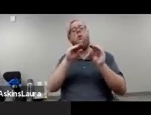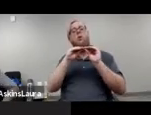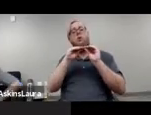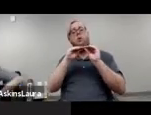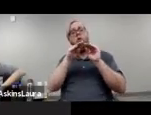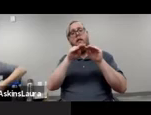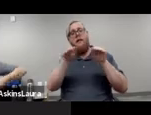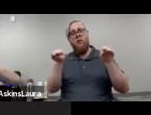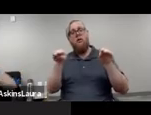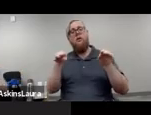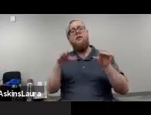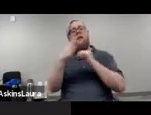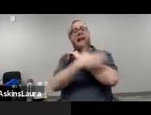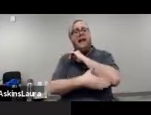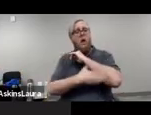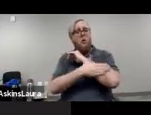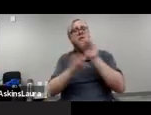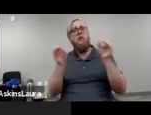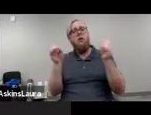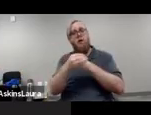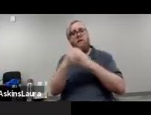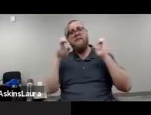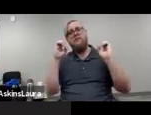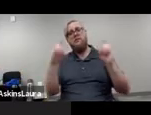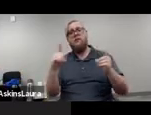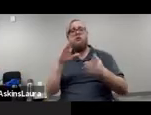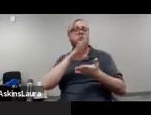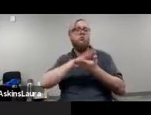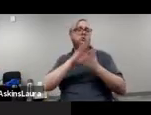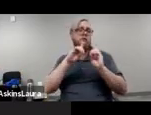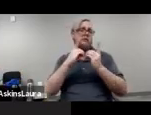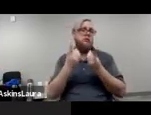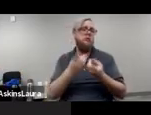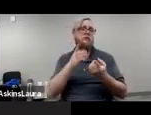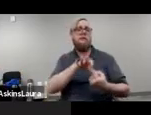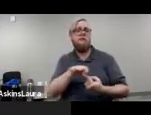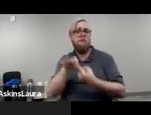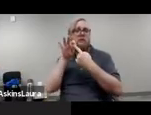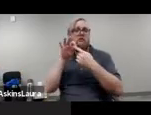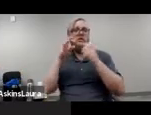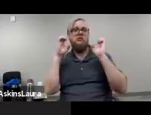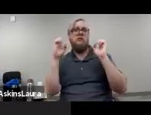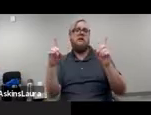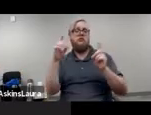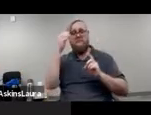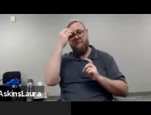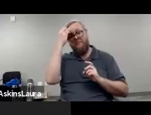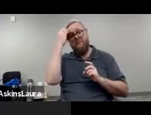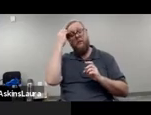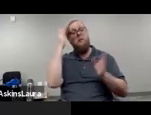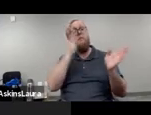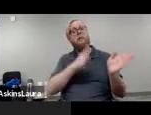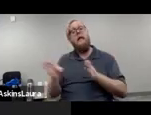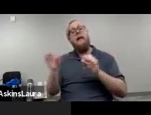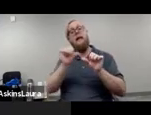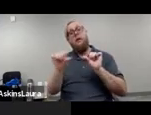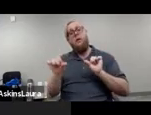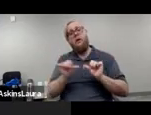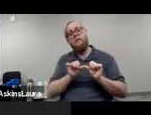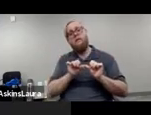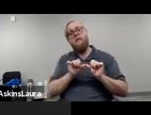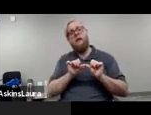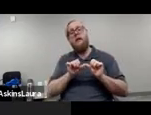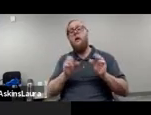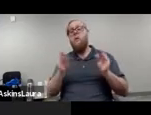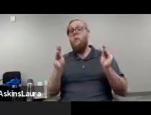offices of education, school districts, and special education local planning areas. And, even